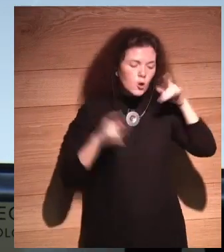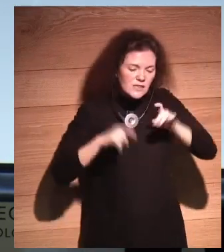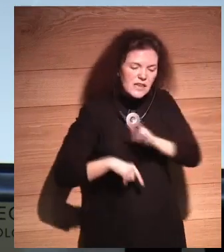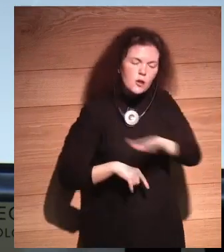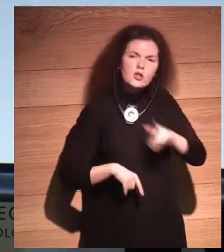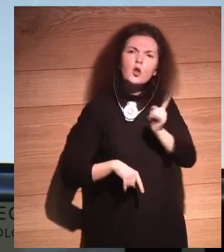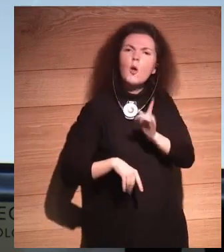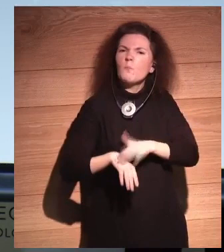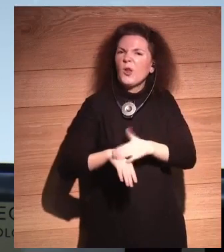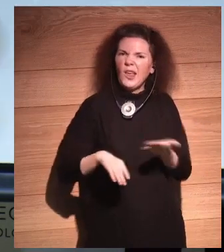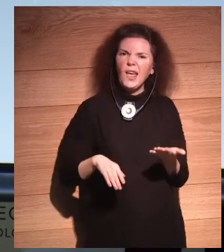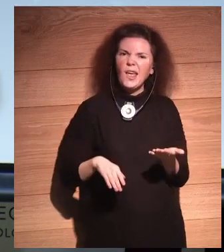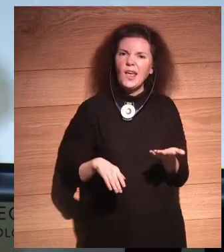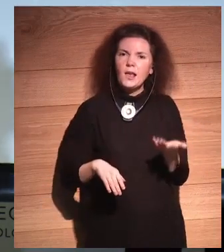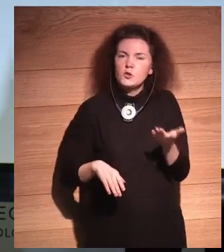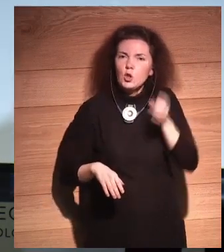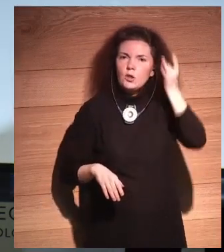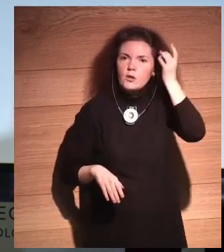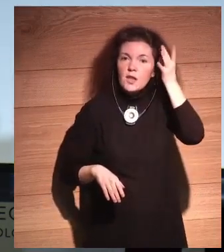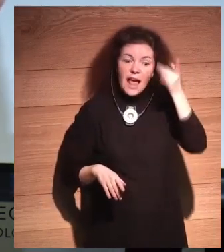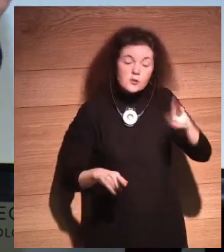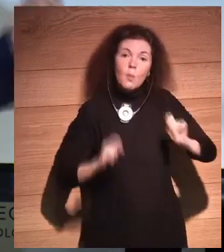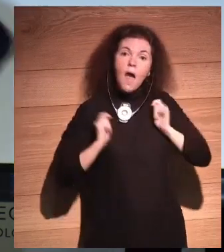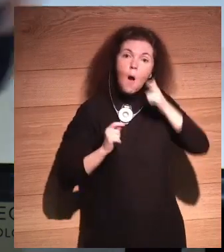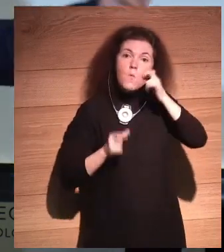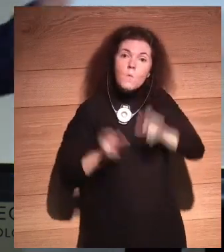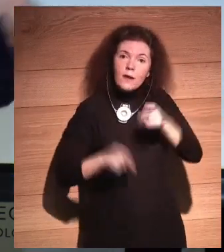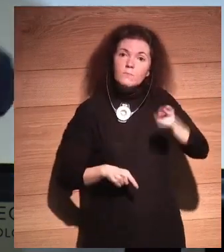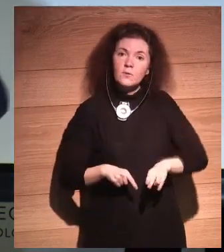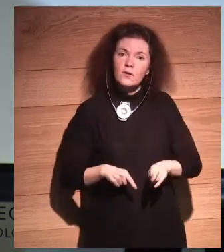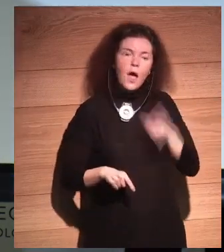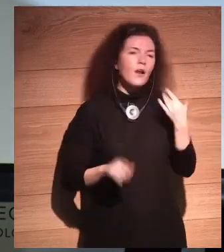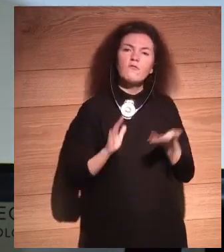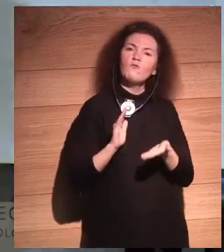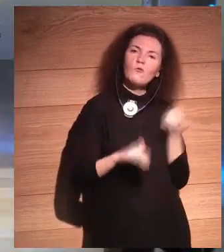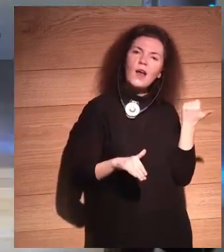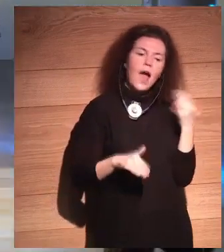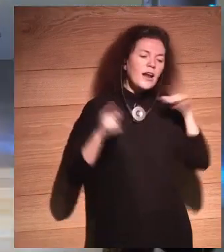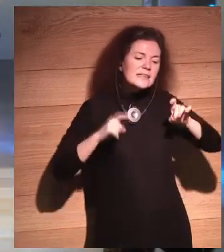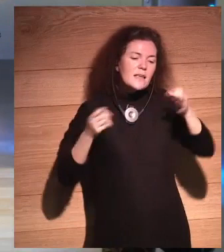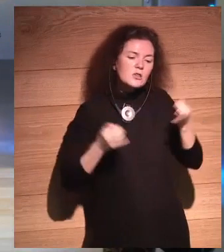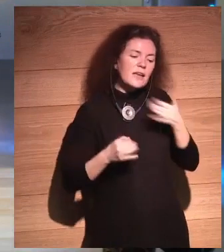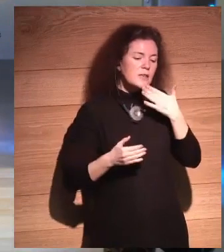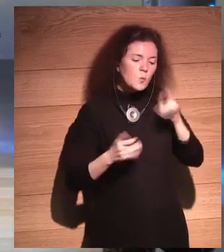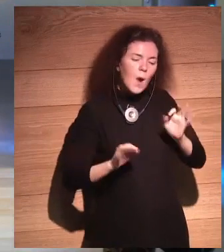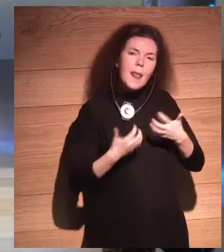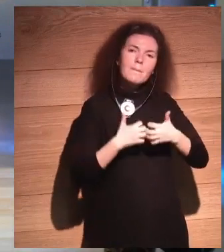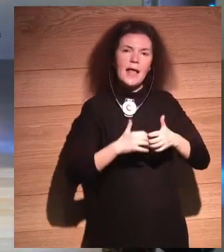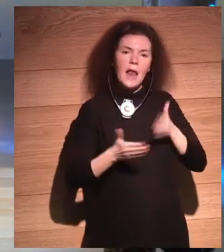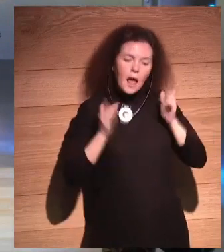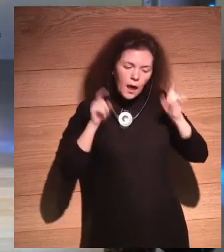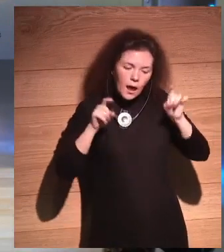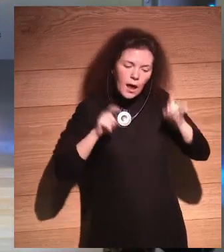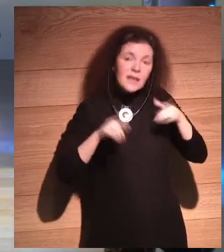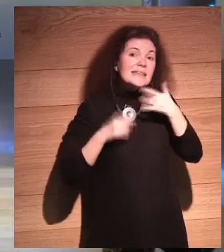This is the only thing that makes us human. We take it away. We teach them how to be a machine. If you teach your kids to be a machine,